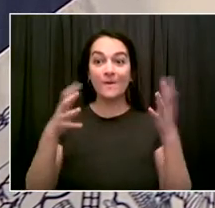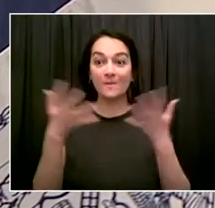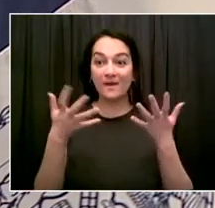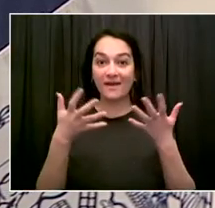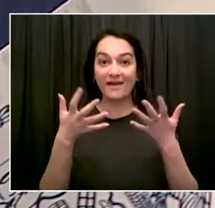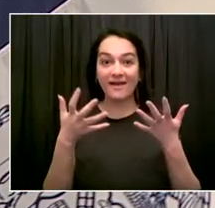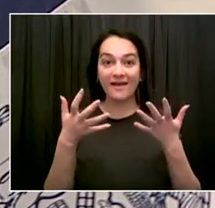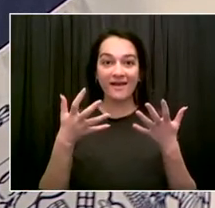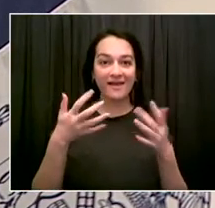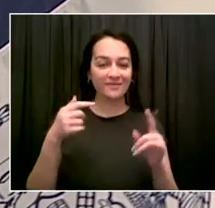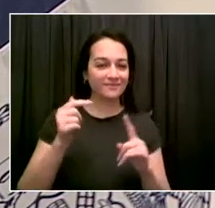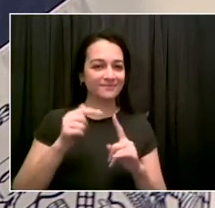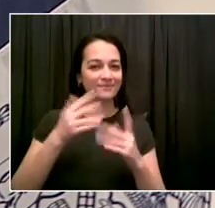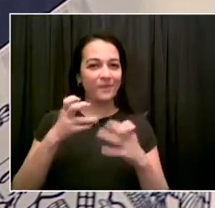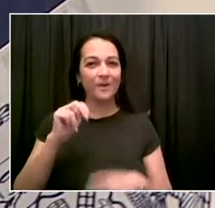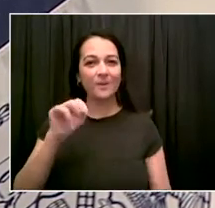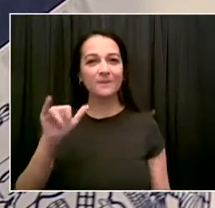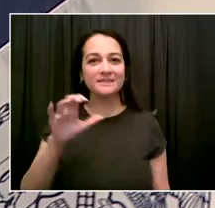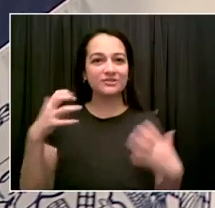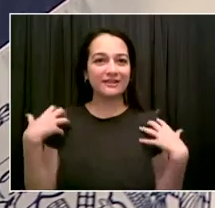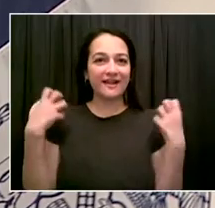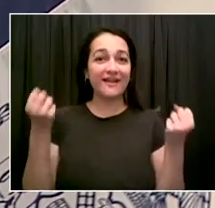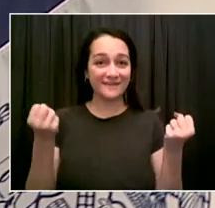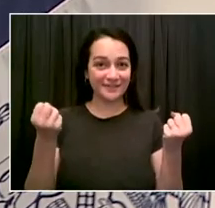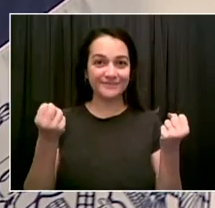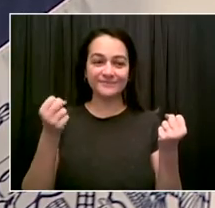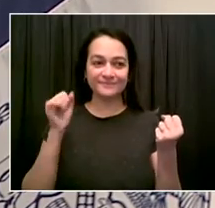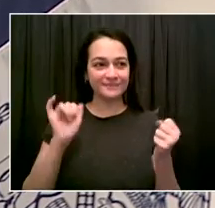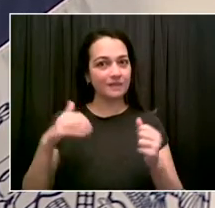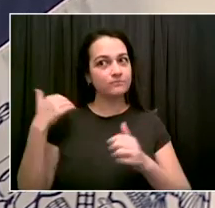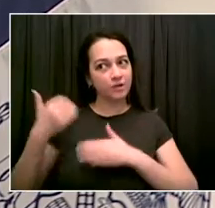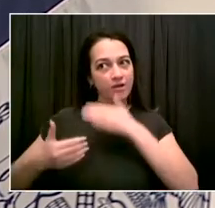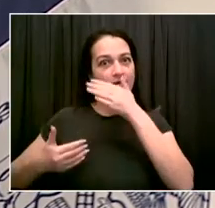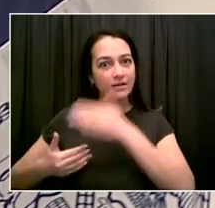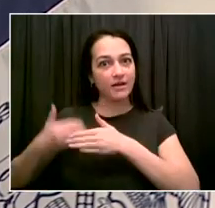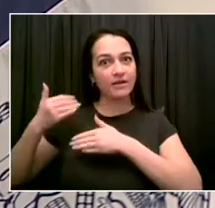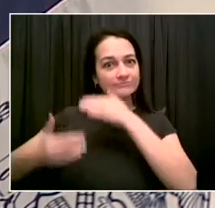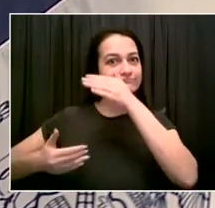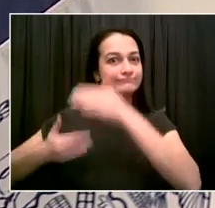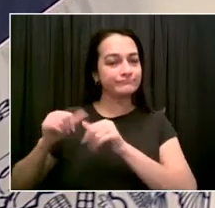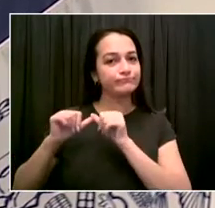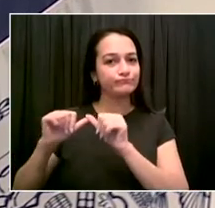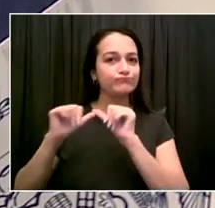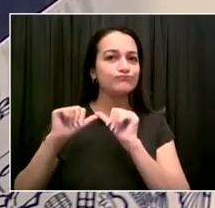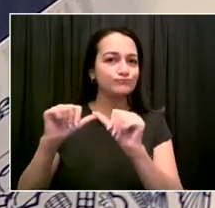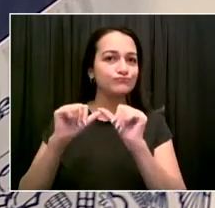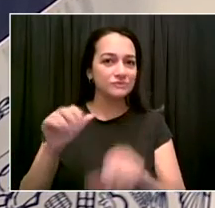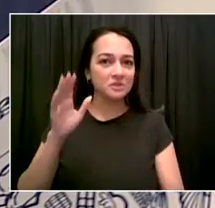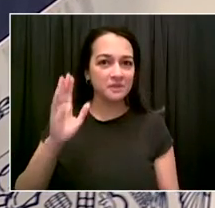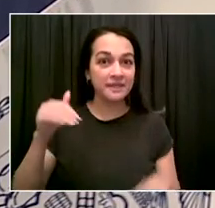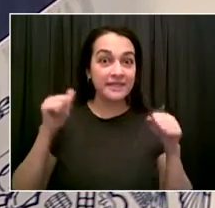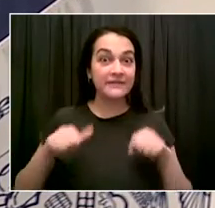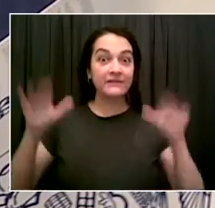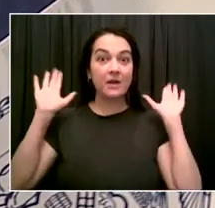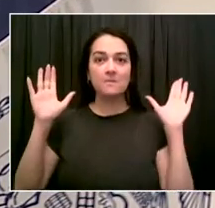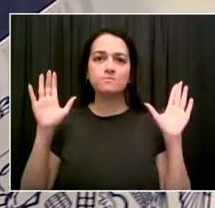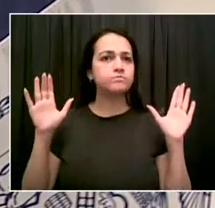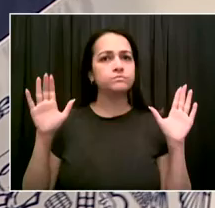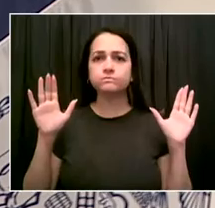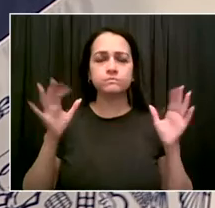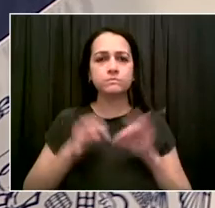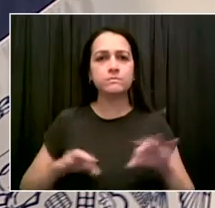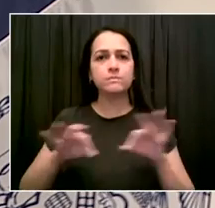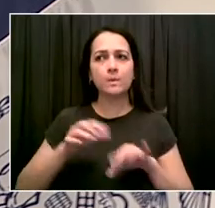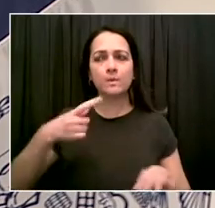is well underway. You can see the energy, the activity in the city again, the jobs coming back, the livelihoods coming back,